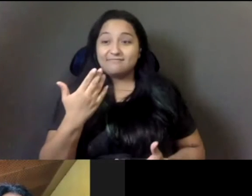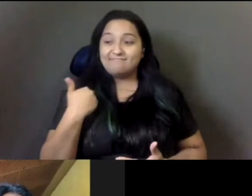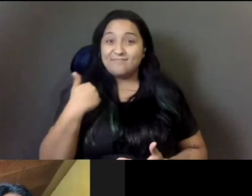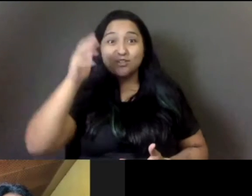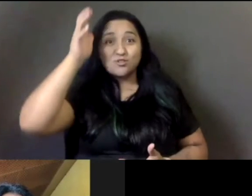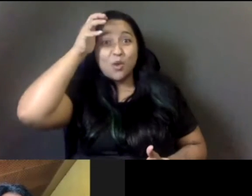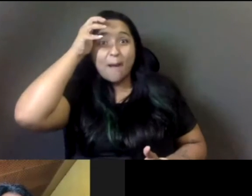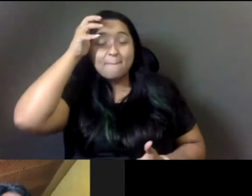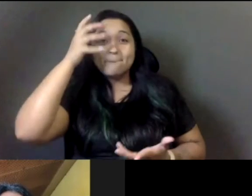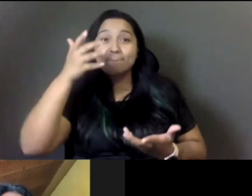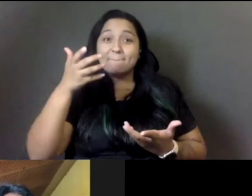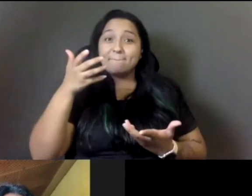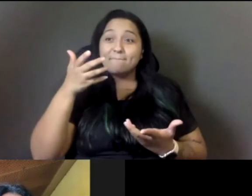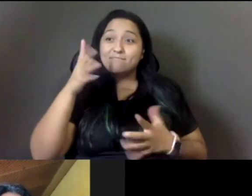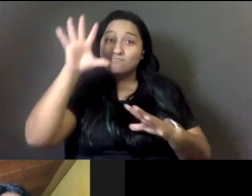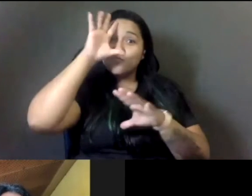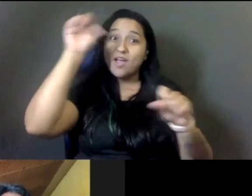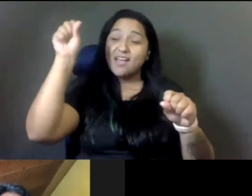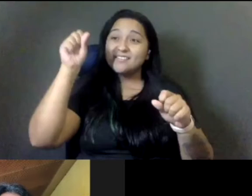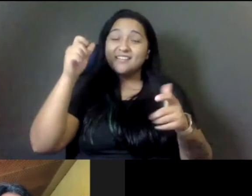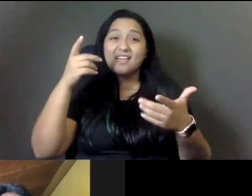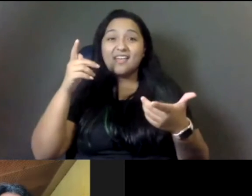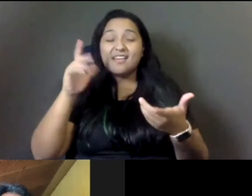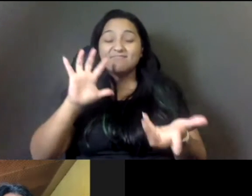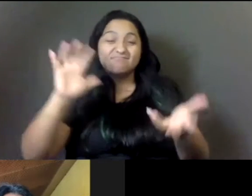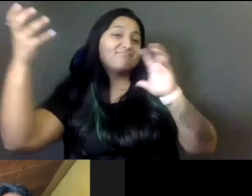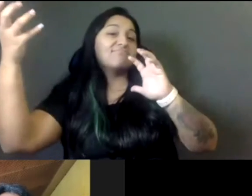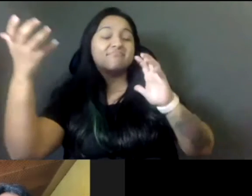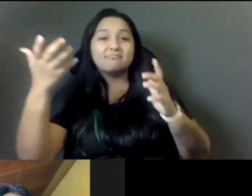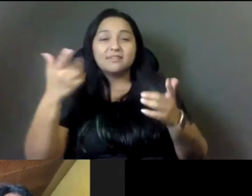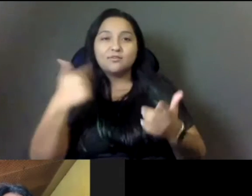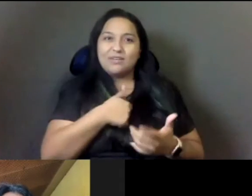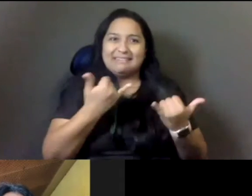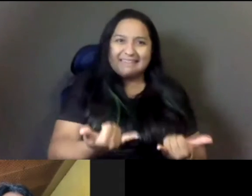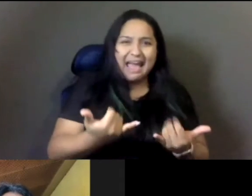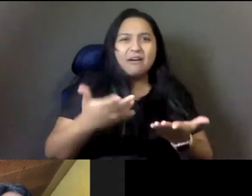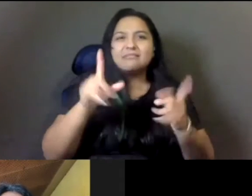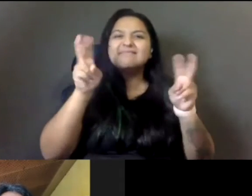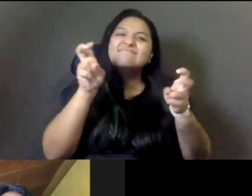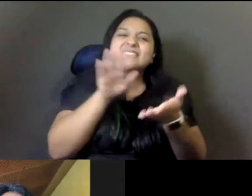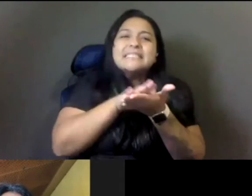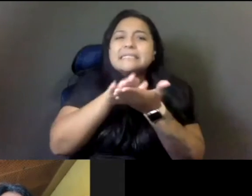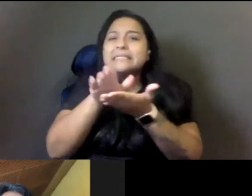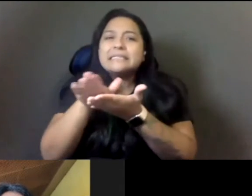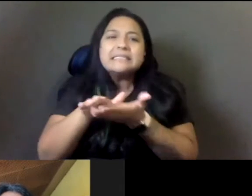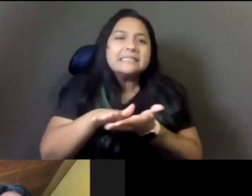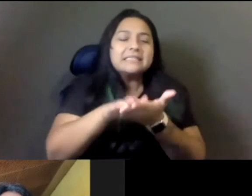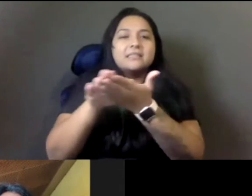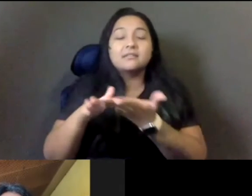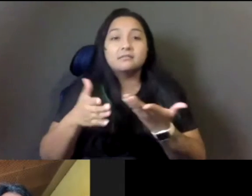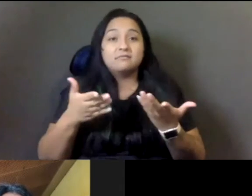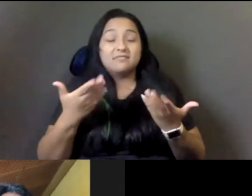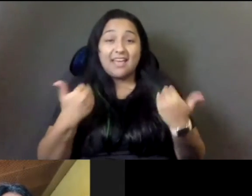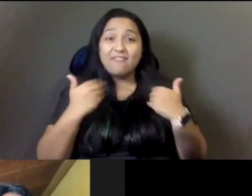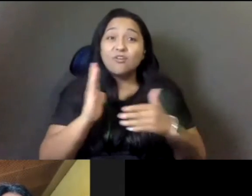you know, four years. And we are barely trying to figure out how to get this done. I mean, I could tell you, we had, you know, over 2,600 young girls,